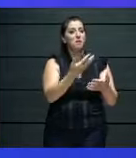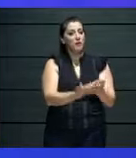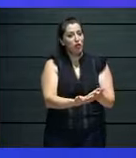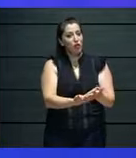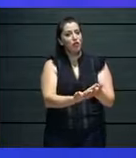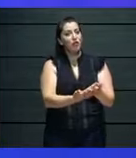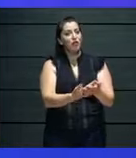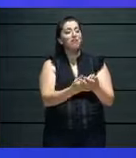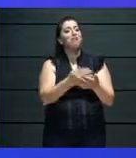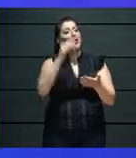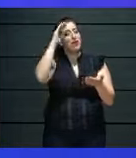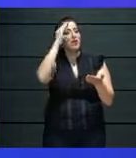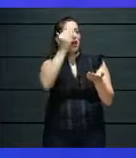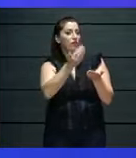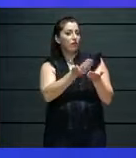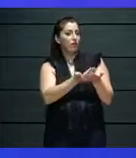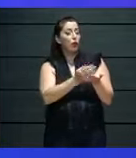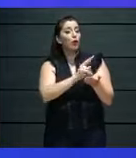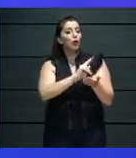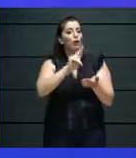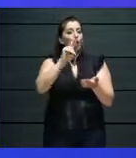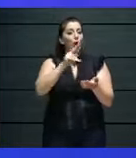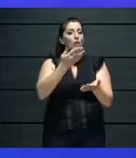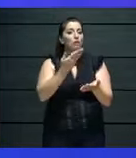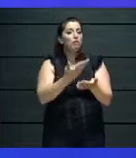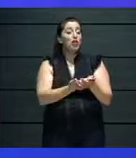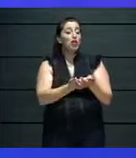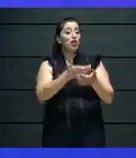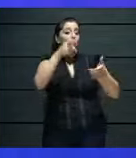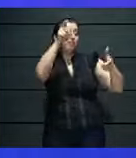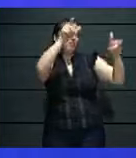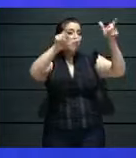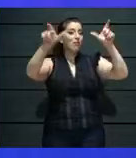audiences. Of course, we, like Milan,